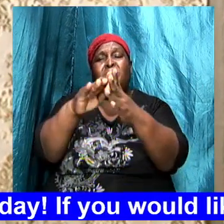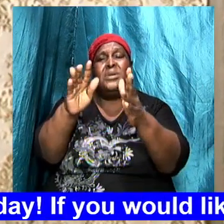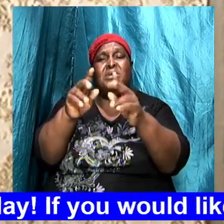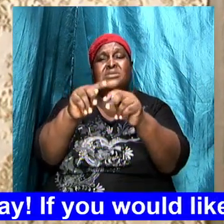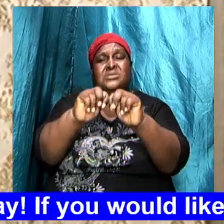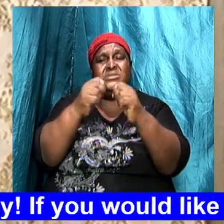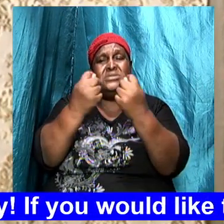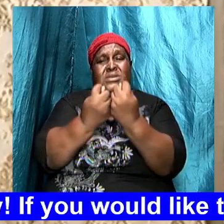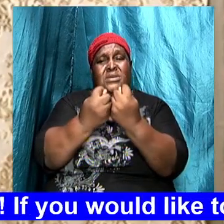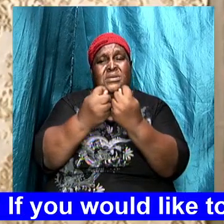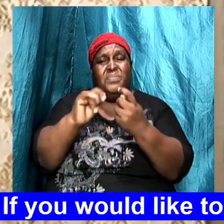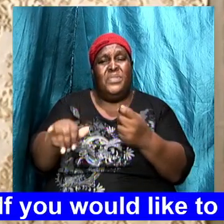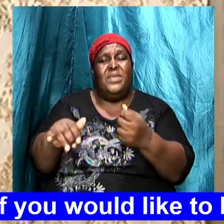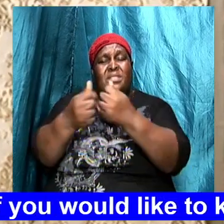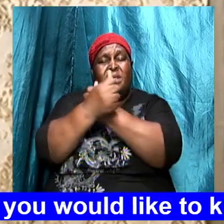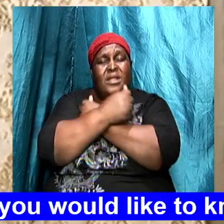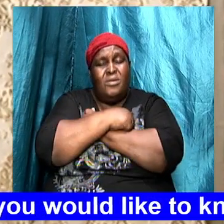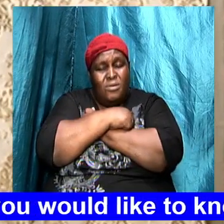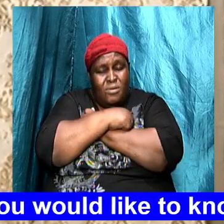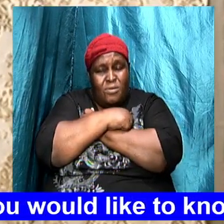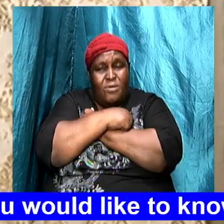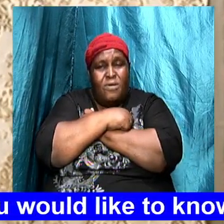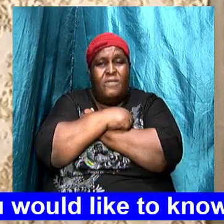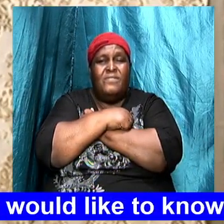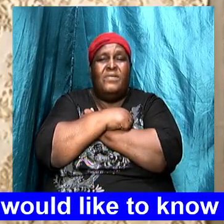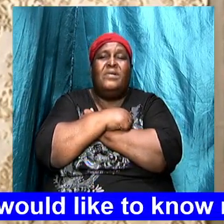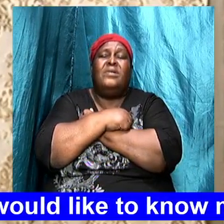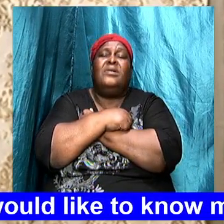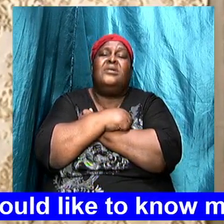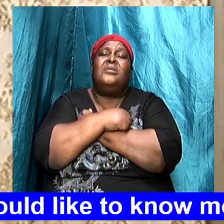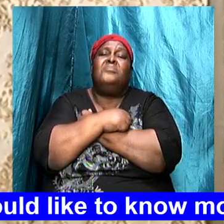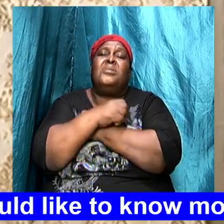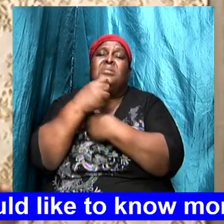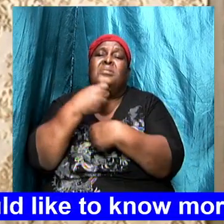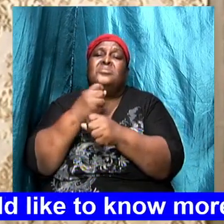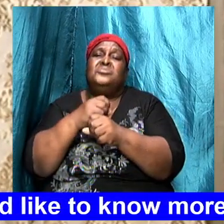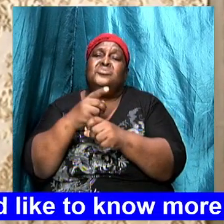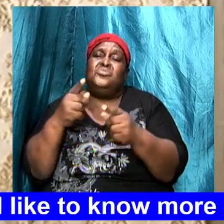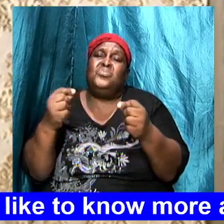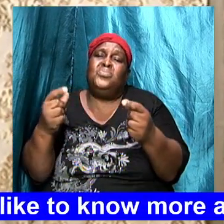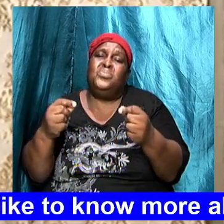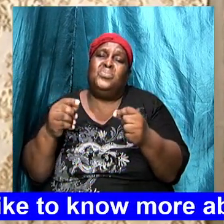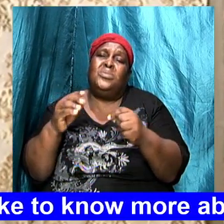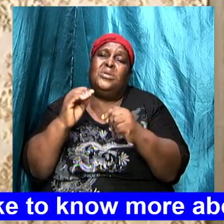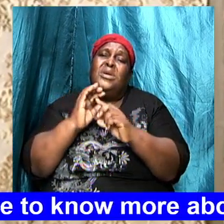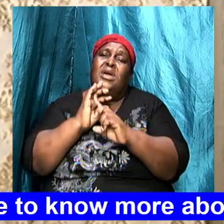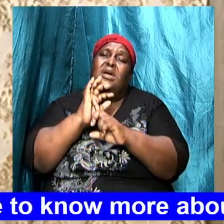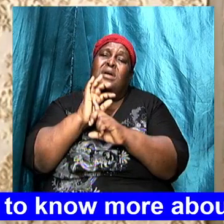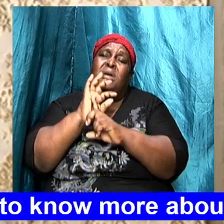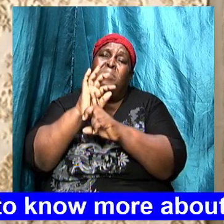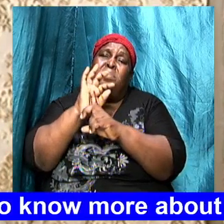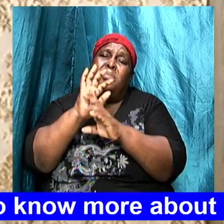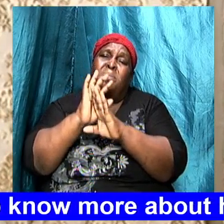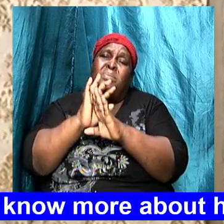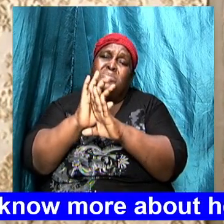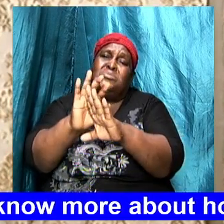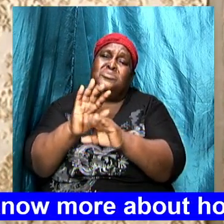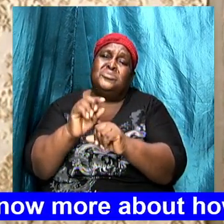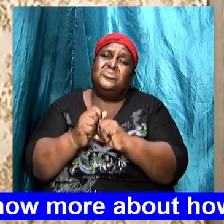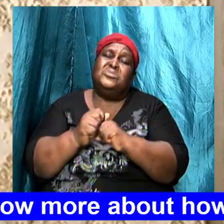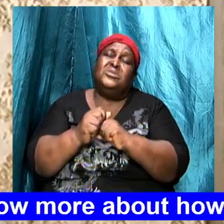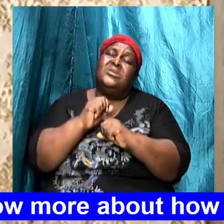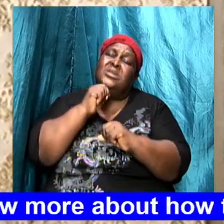that propel us to do it no matter what nobody say that love that push us and we not become weary